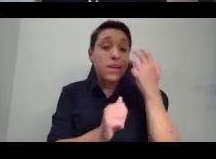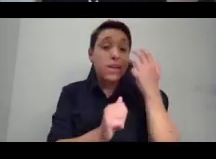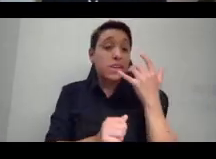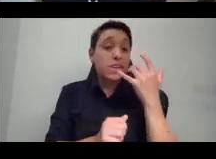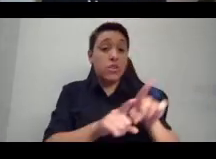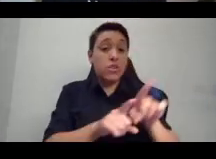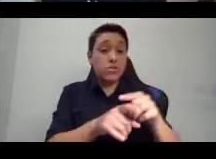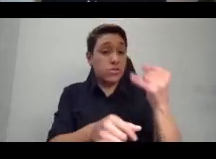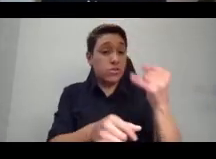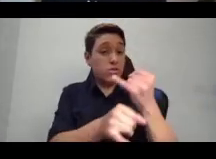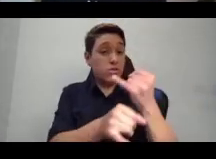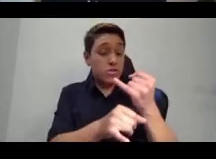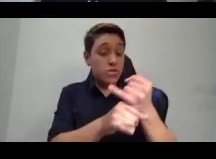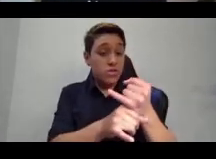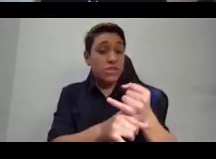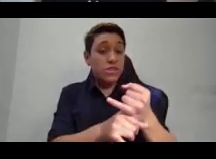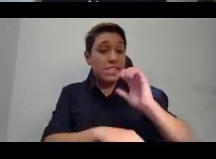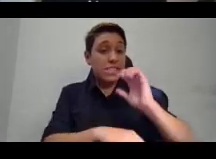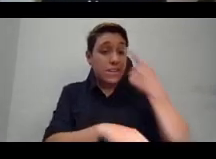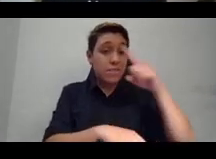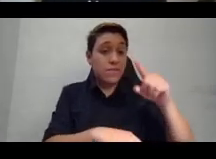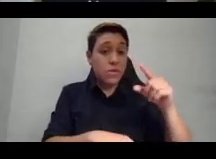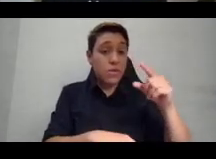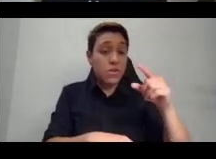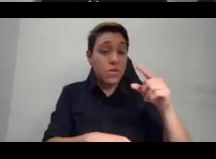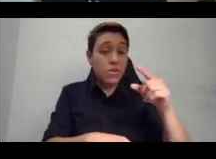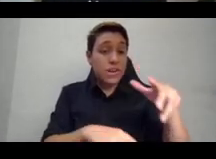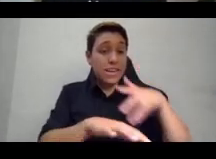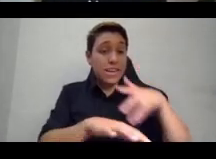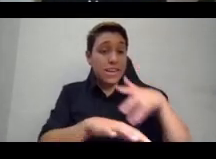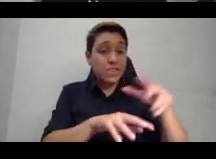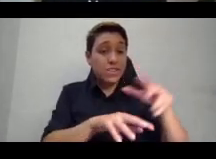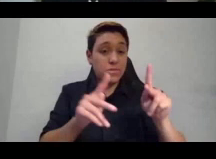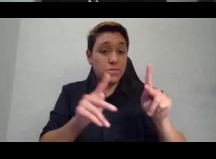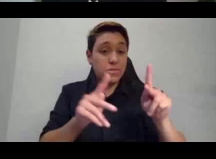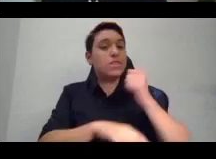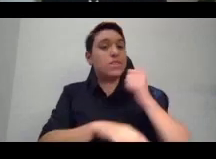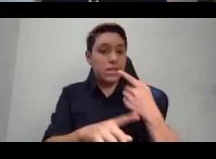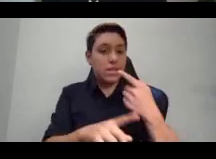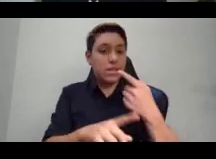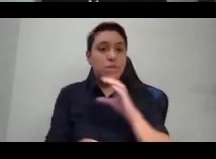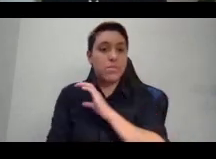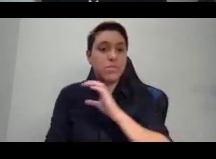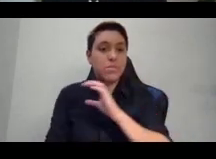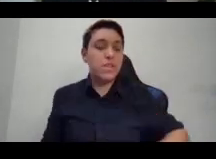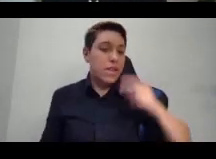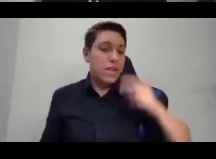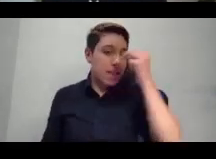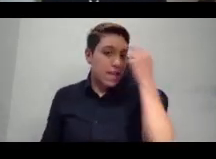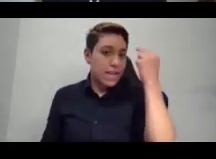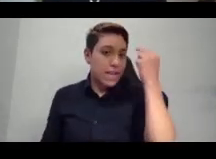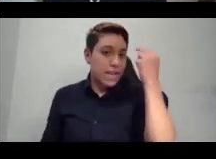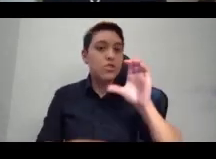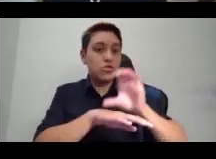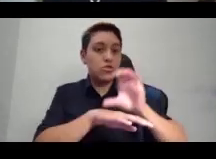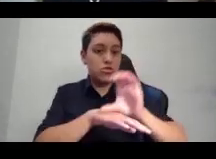the Catholic Church or the Episcopalian Church or the Lutheran Church.